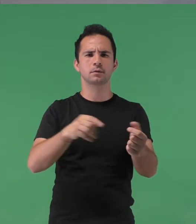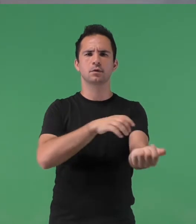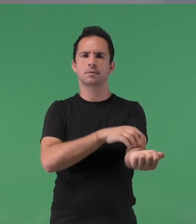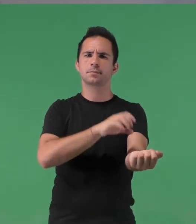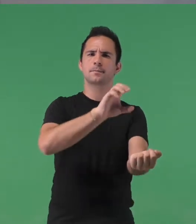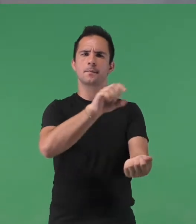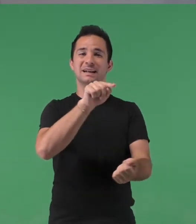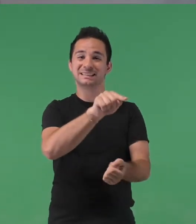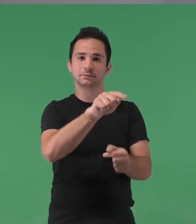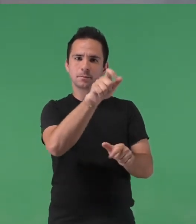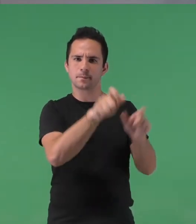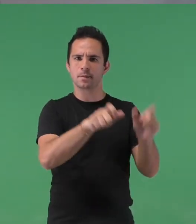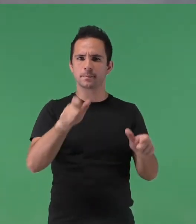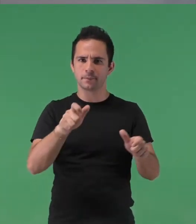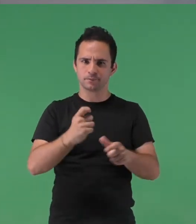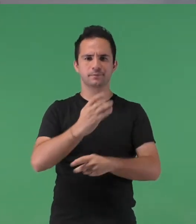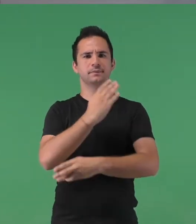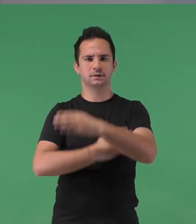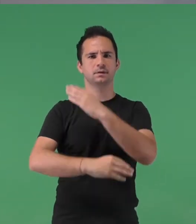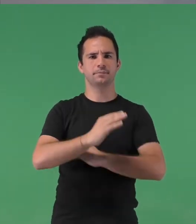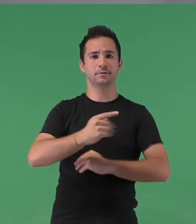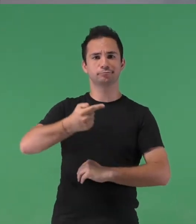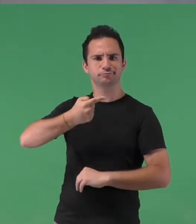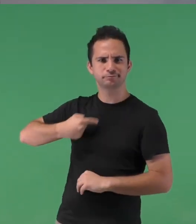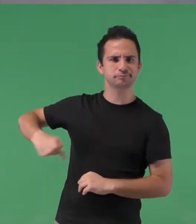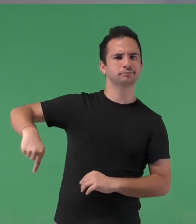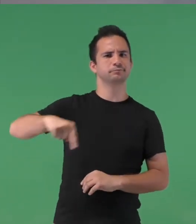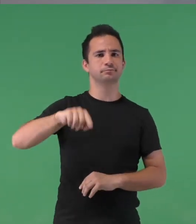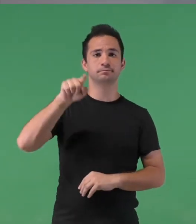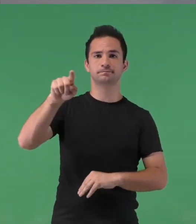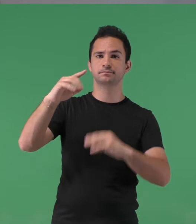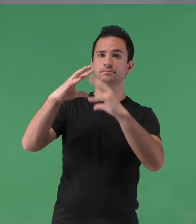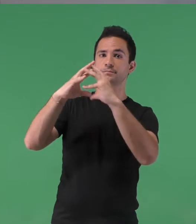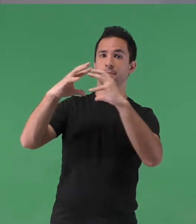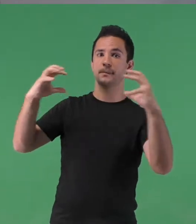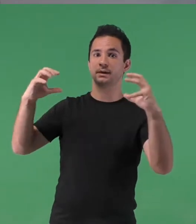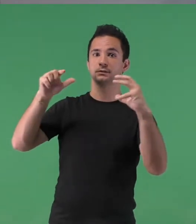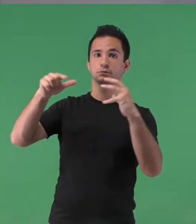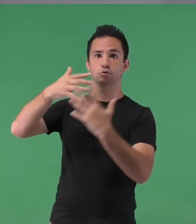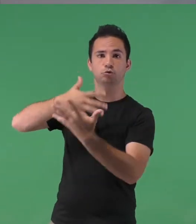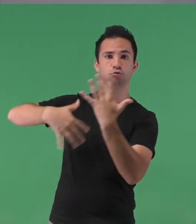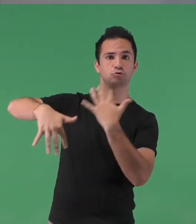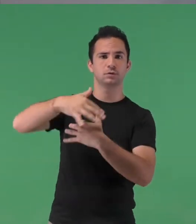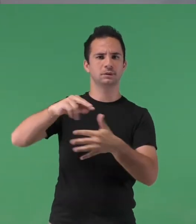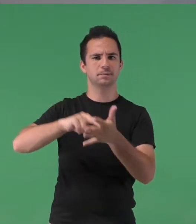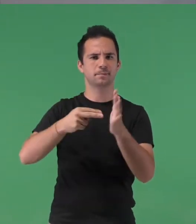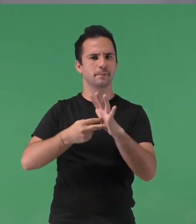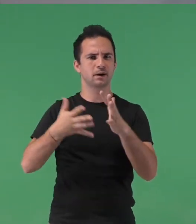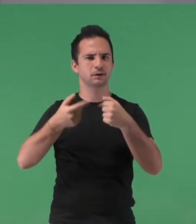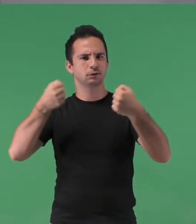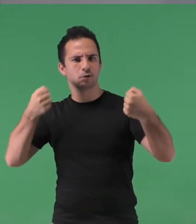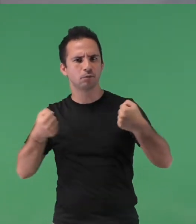entrepreneurship means to make an impact, to give added value to the society, to be financially not only sustainable